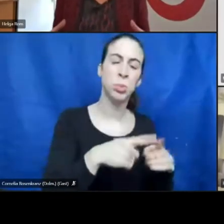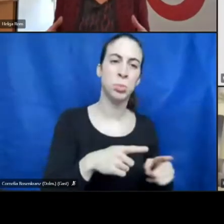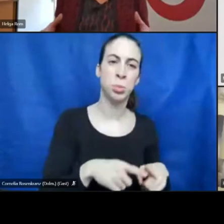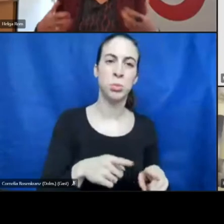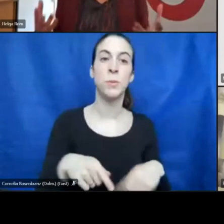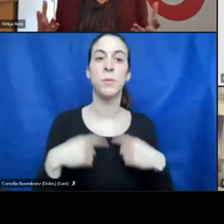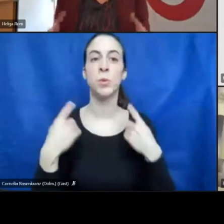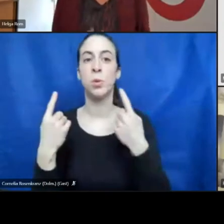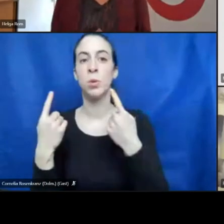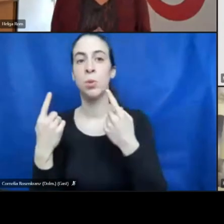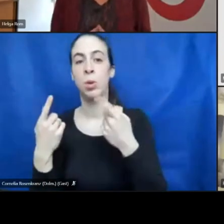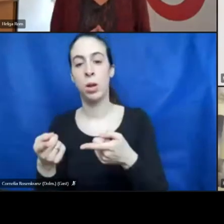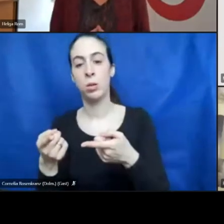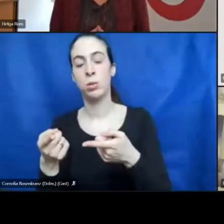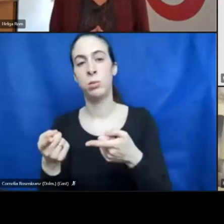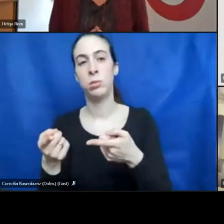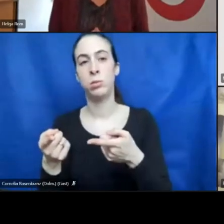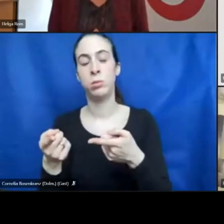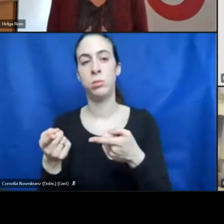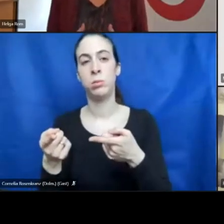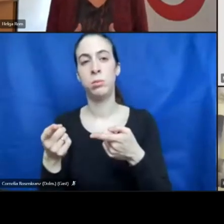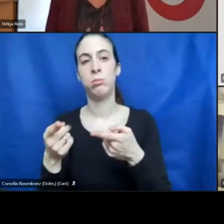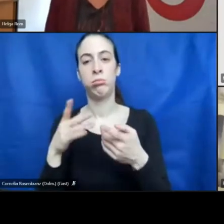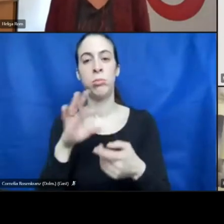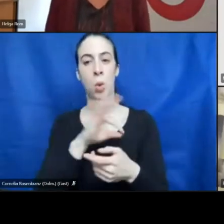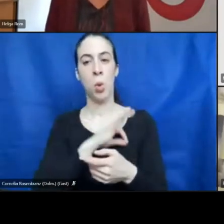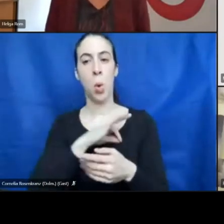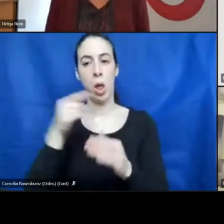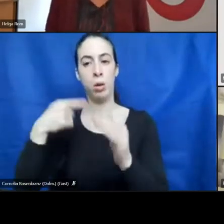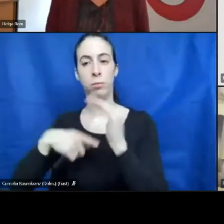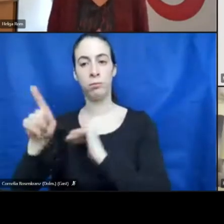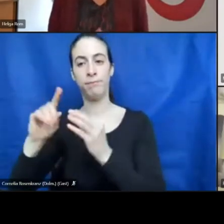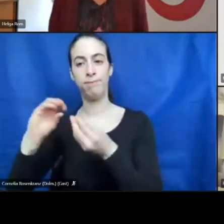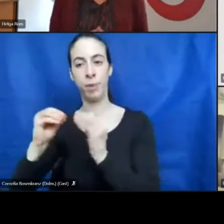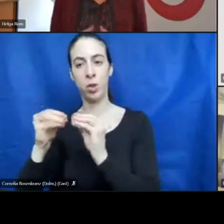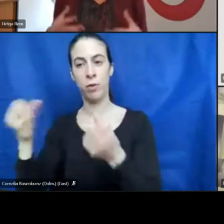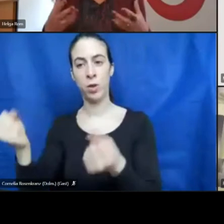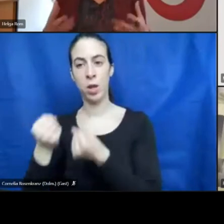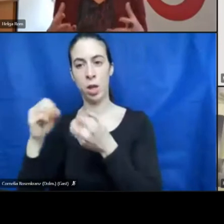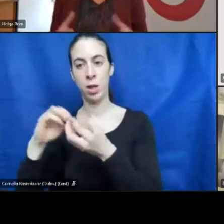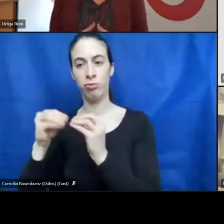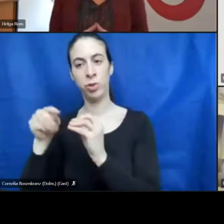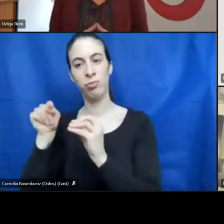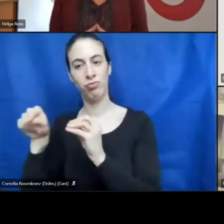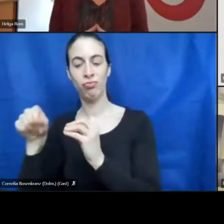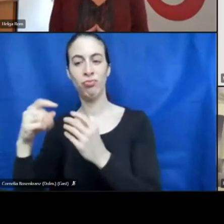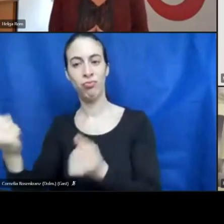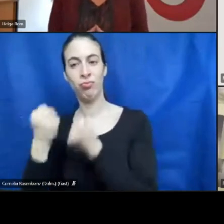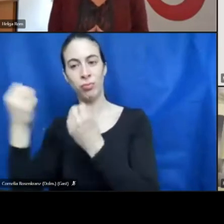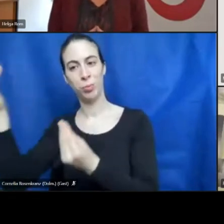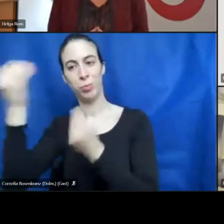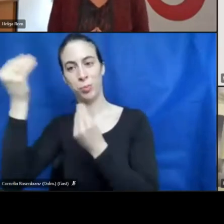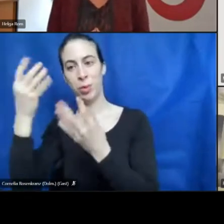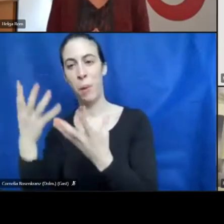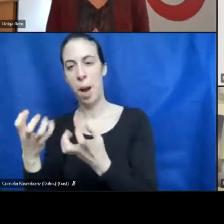they go to their colleagues into a training shop and here the really practical